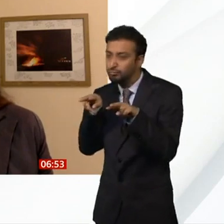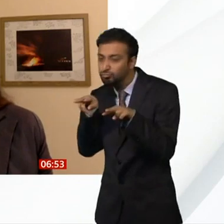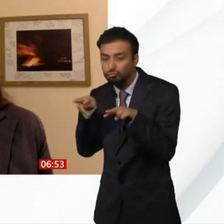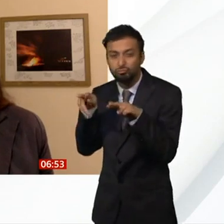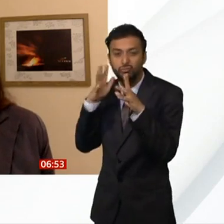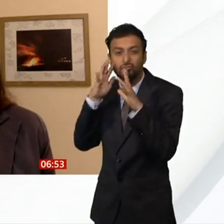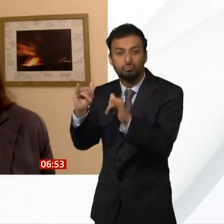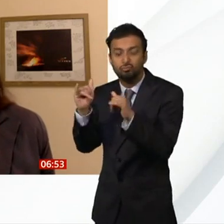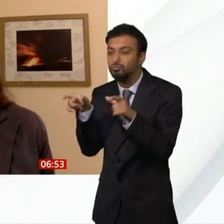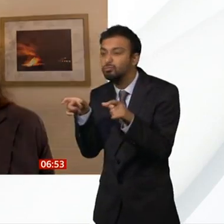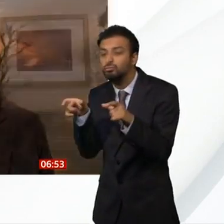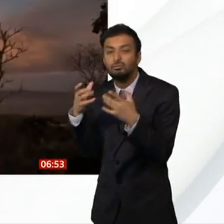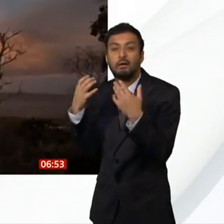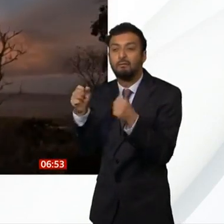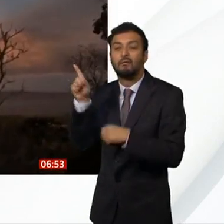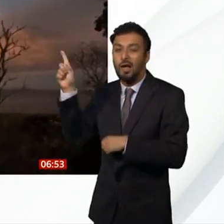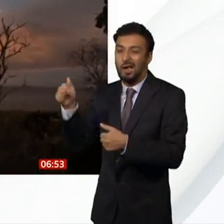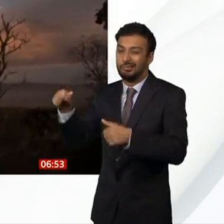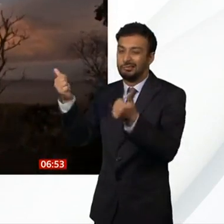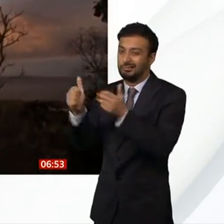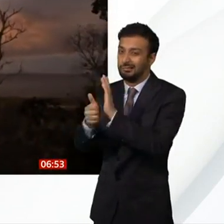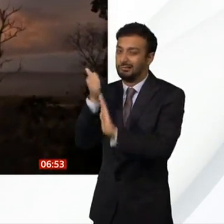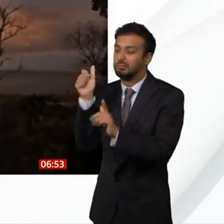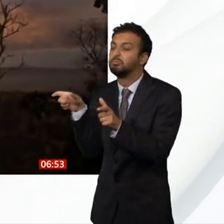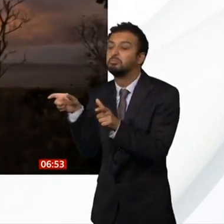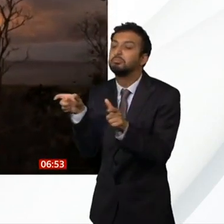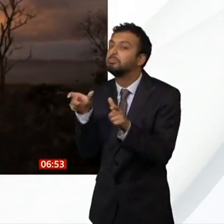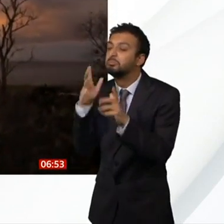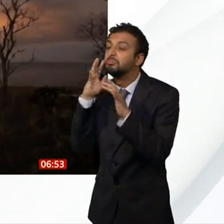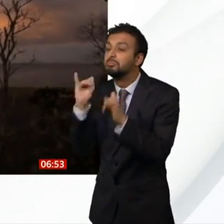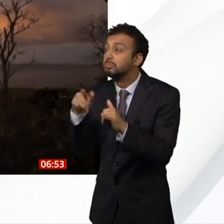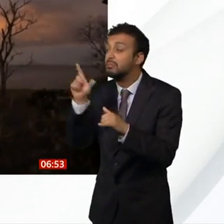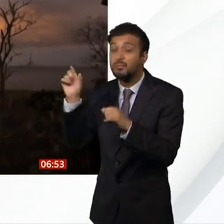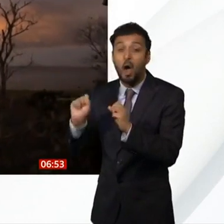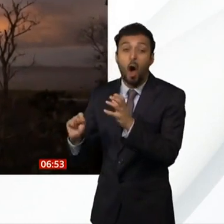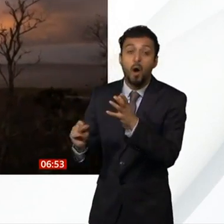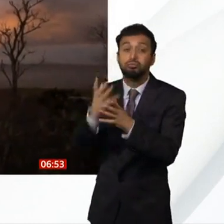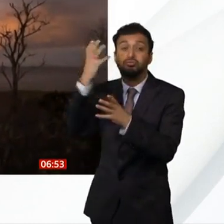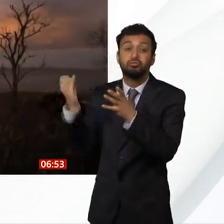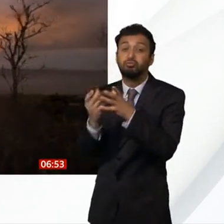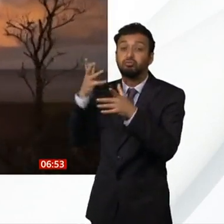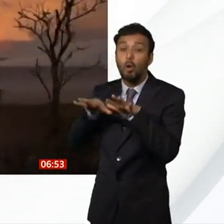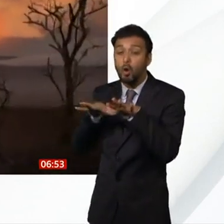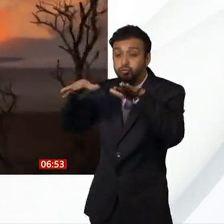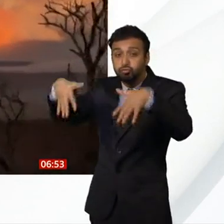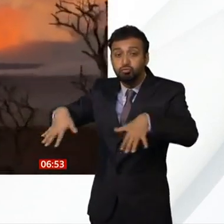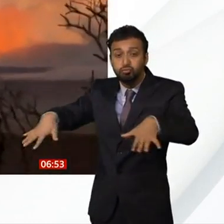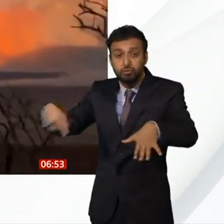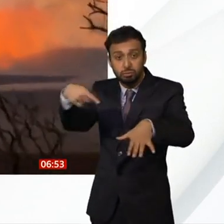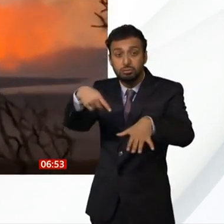in around the areas where there are active lava flows. So at the moment,